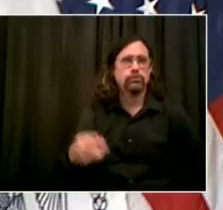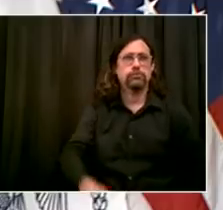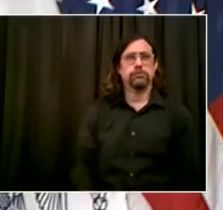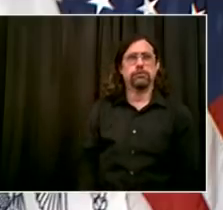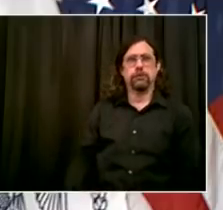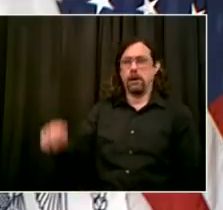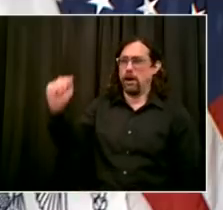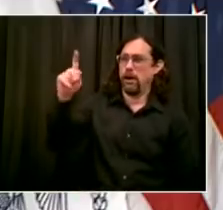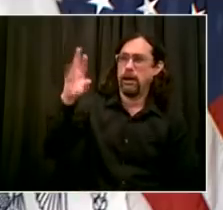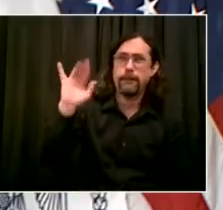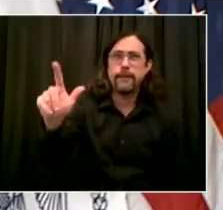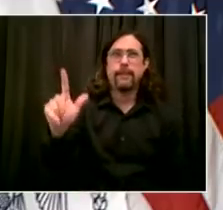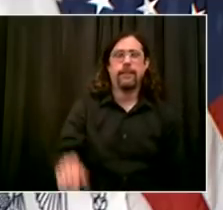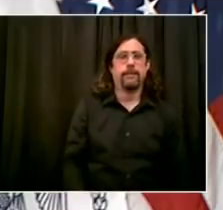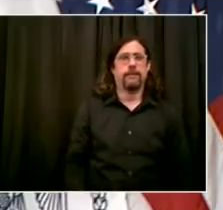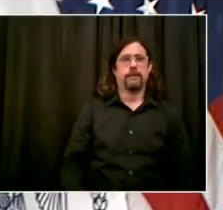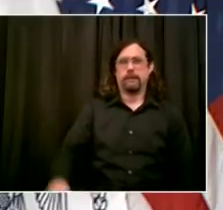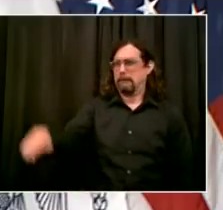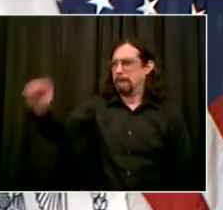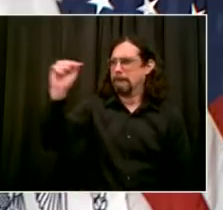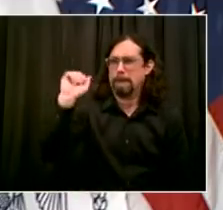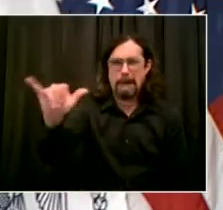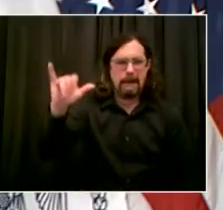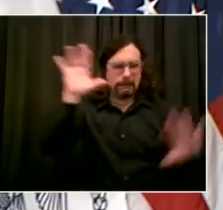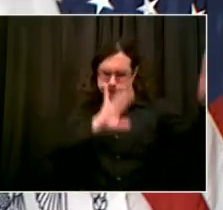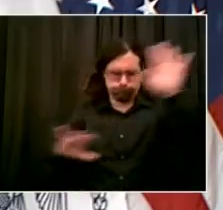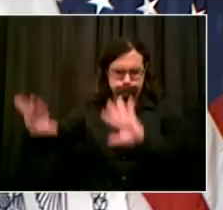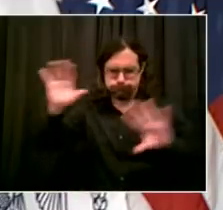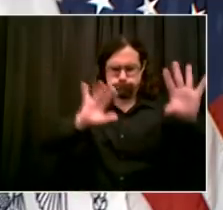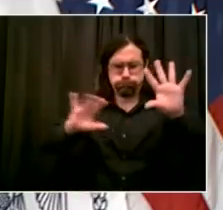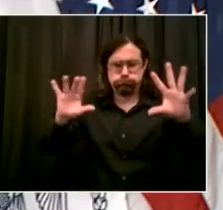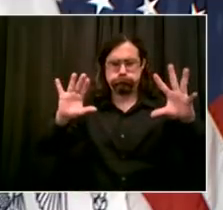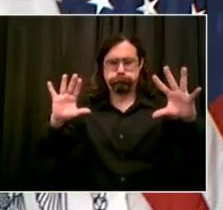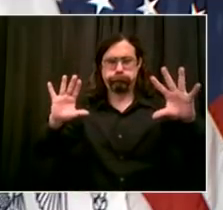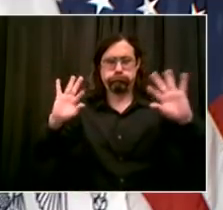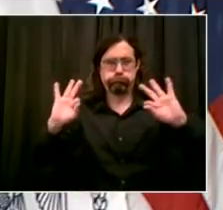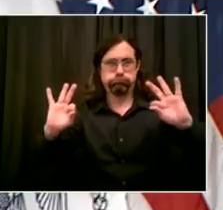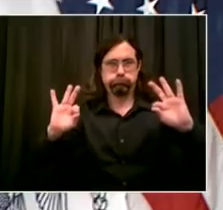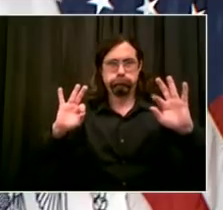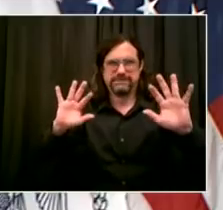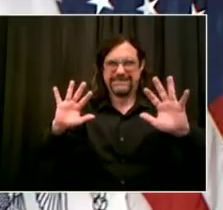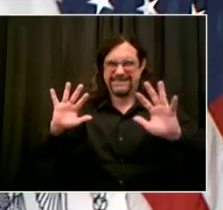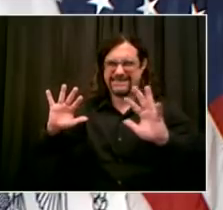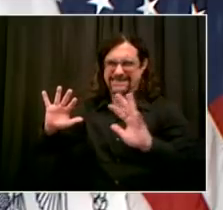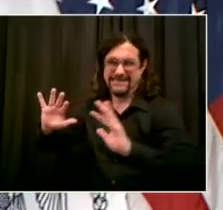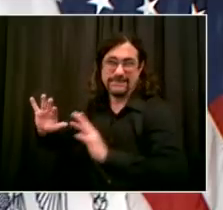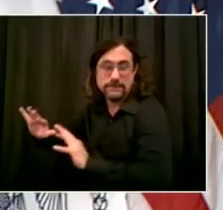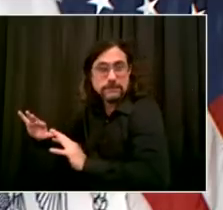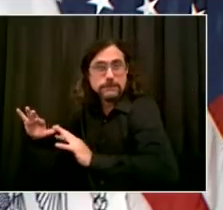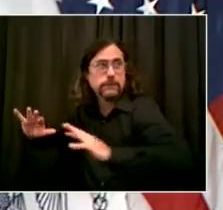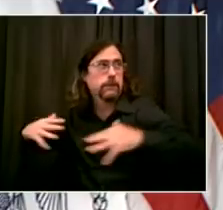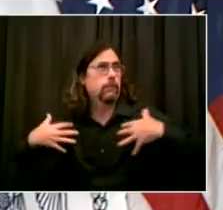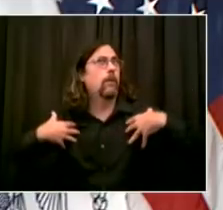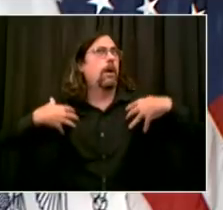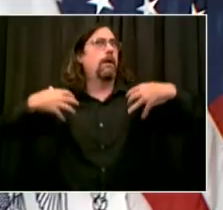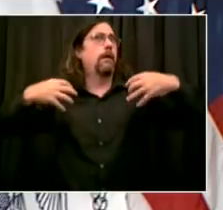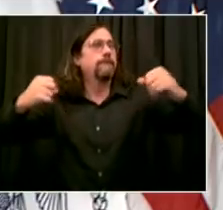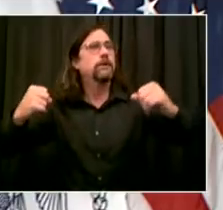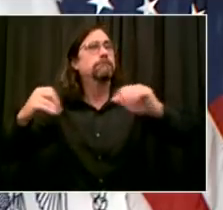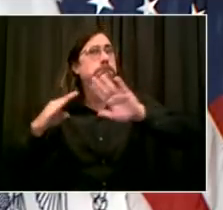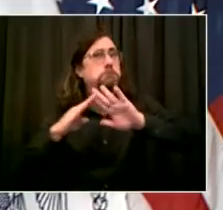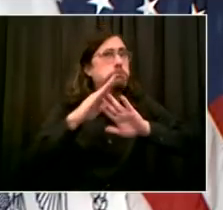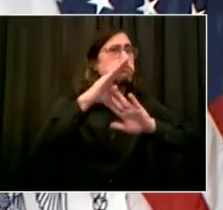and one of the great parts of that recovery is going to be reopening our public schools. So this is a decisive week.